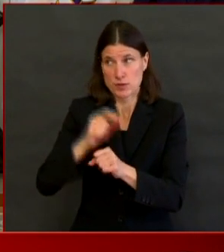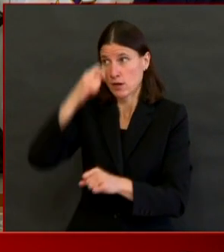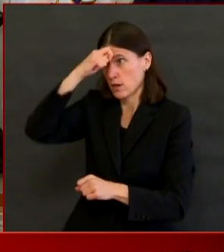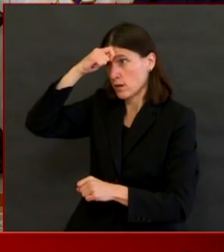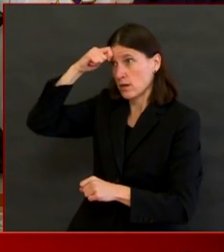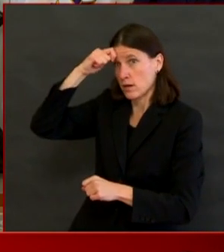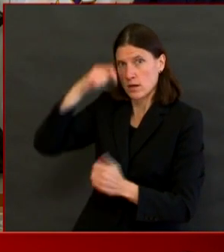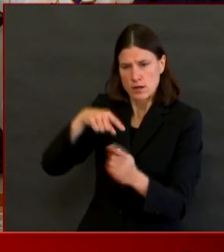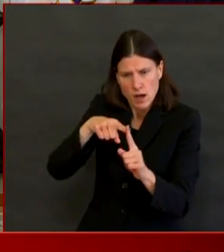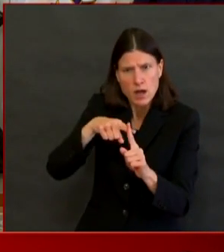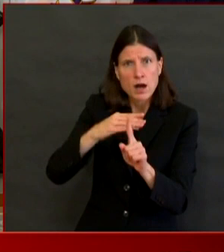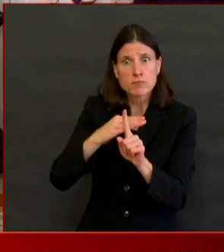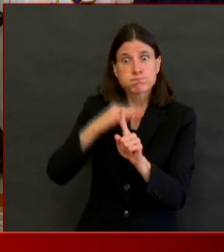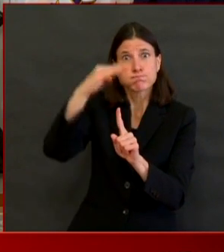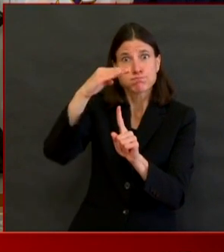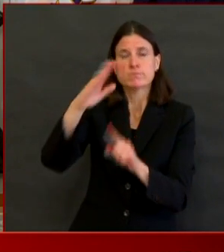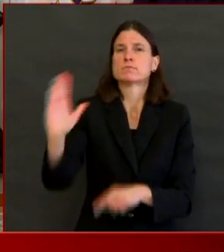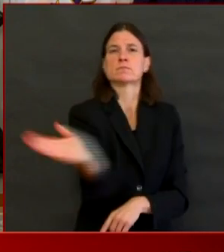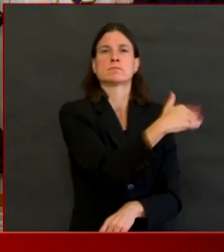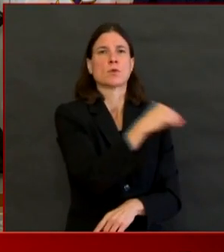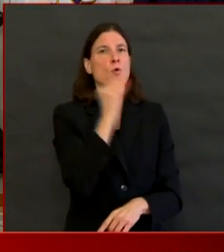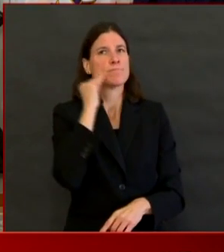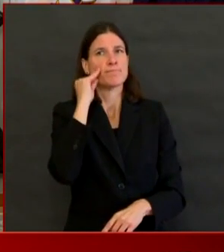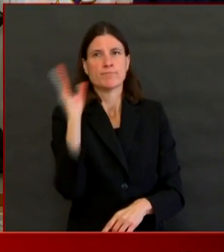homes as well as in hospitals.